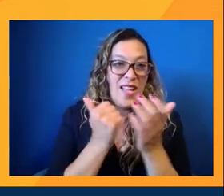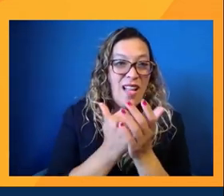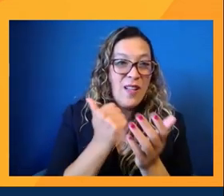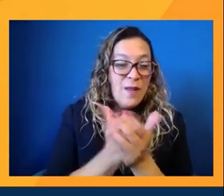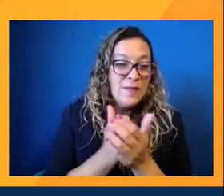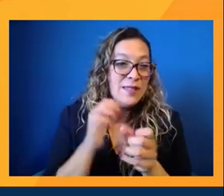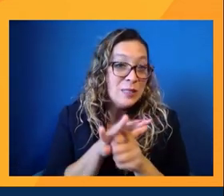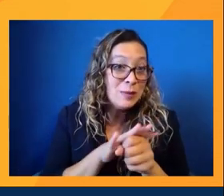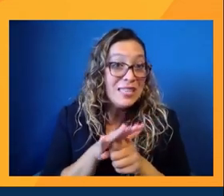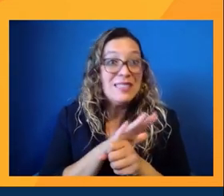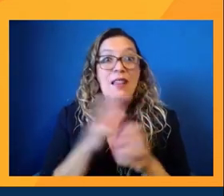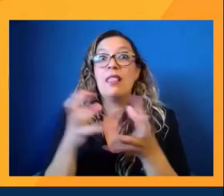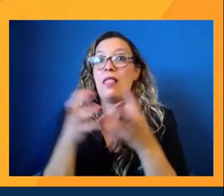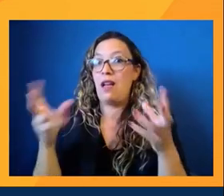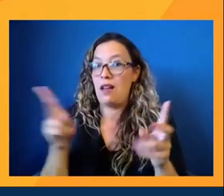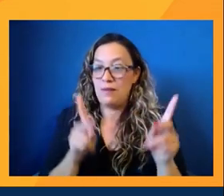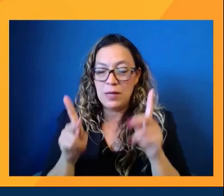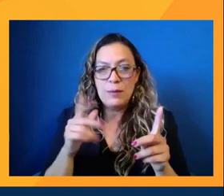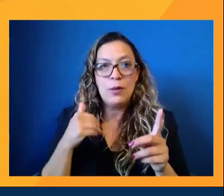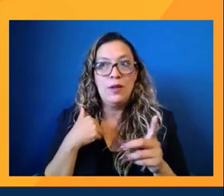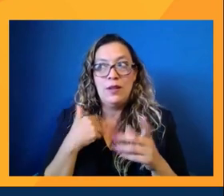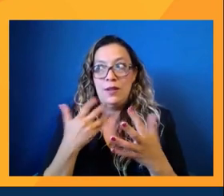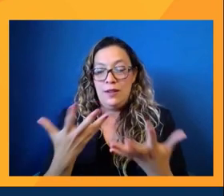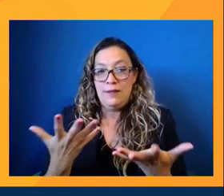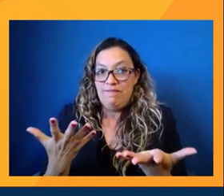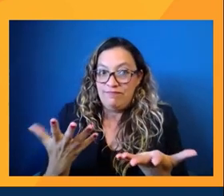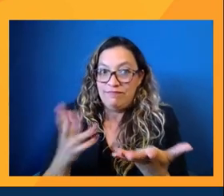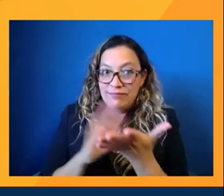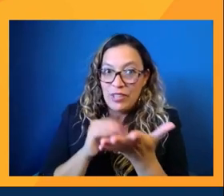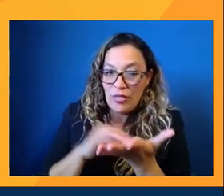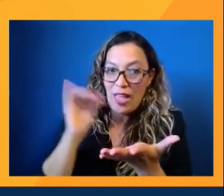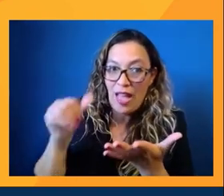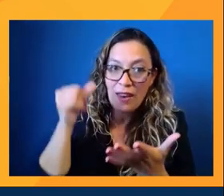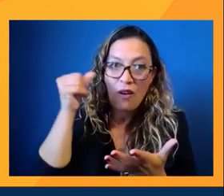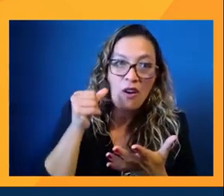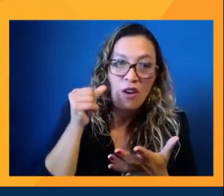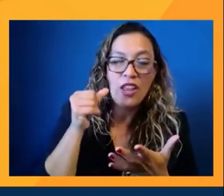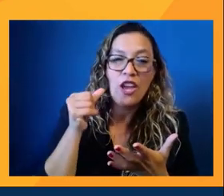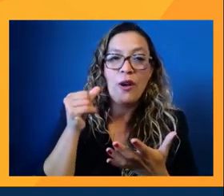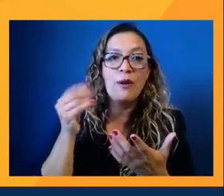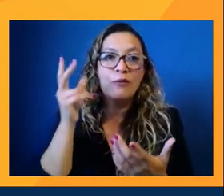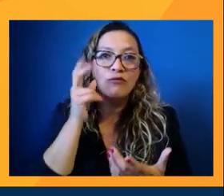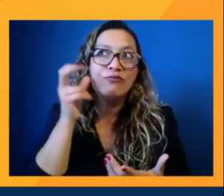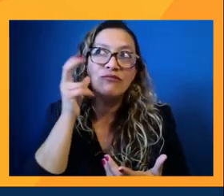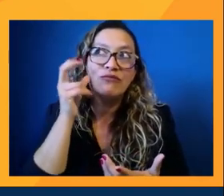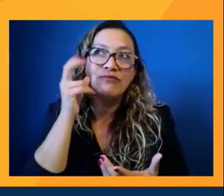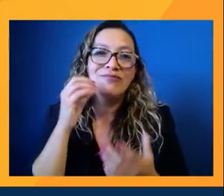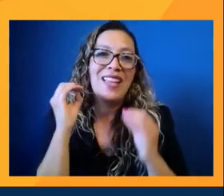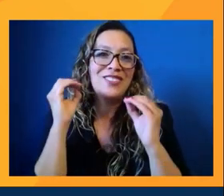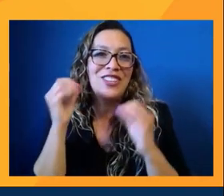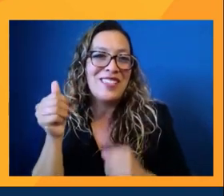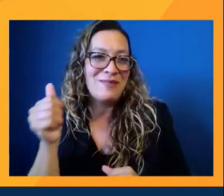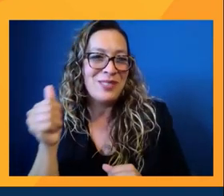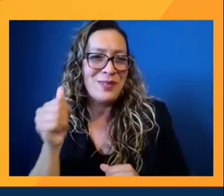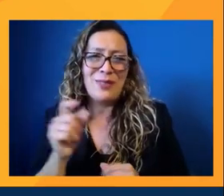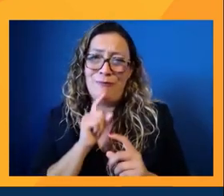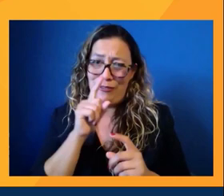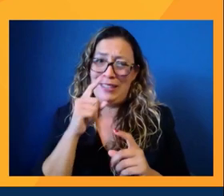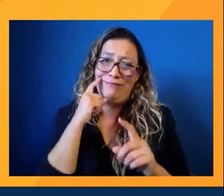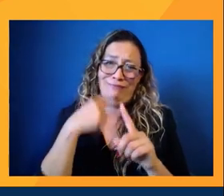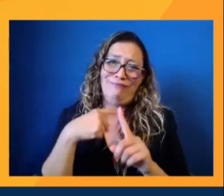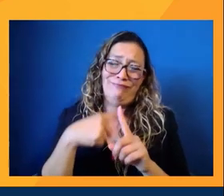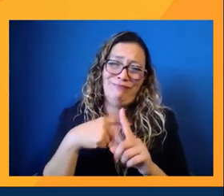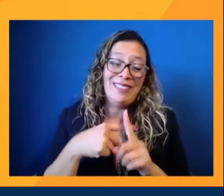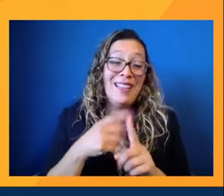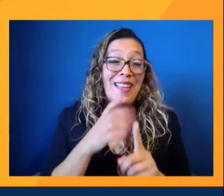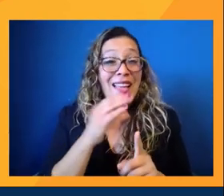consume a lot of that audio content. So really looking to educate themselves, et cetera. So I'm very, very optimistic and